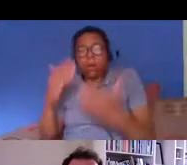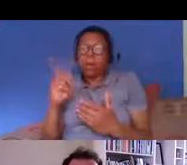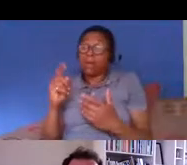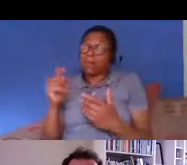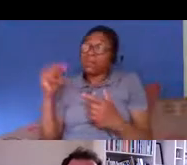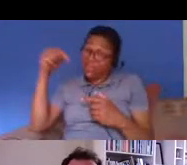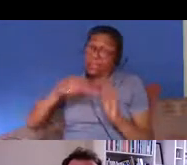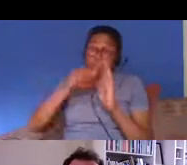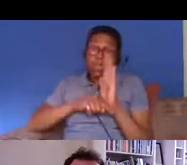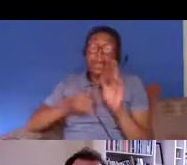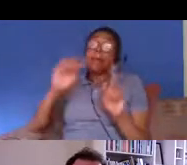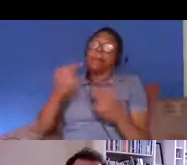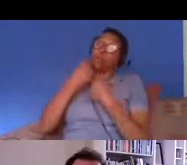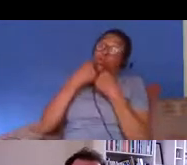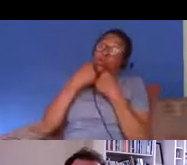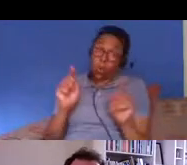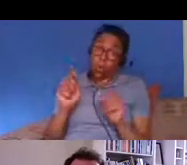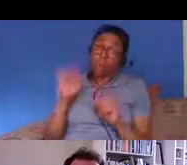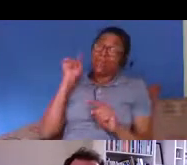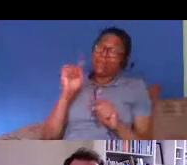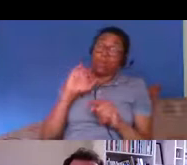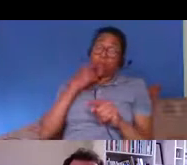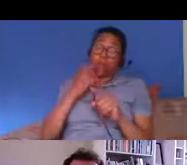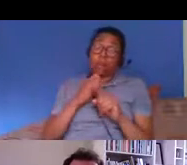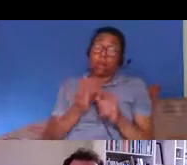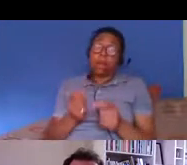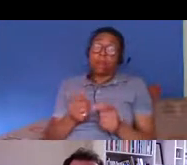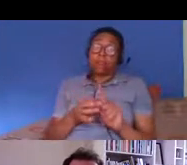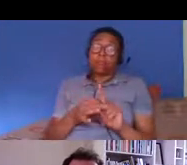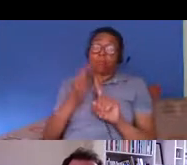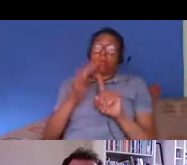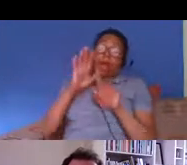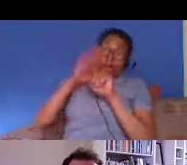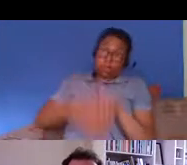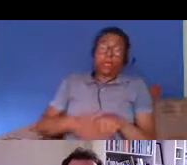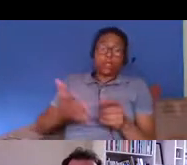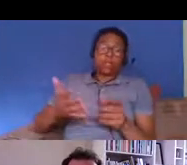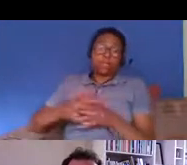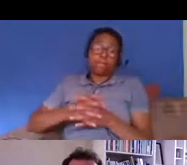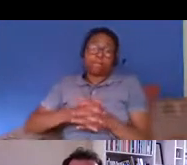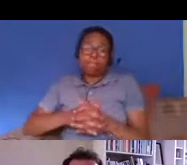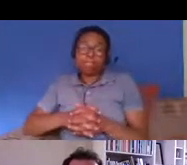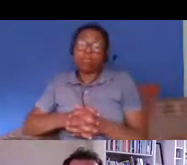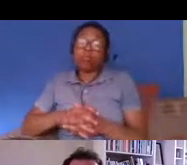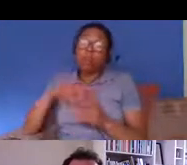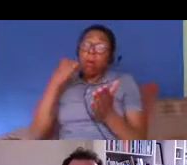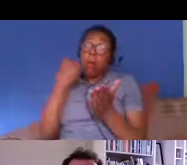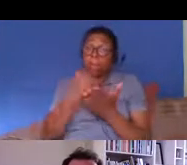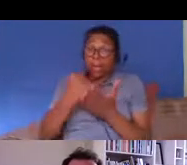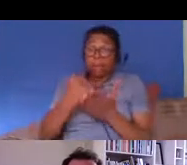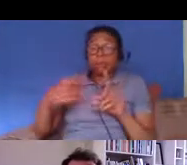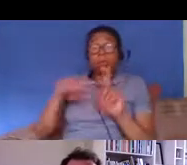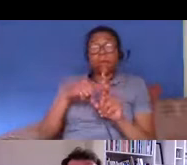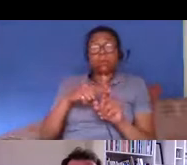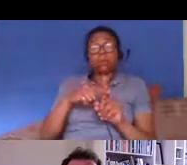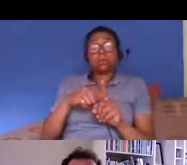um similar system was introduced for banks and building societies and ministers at the time were quite clear that if you wanted